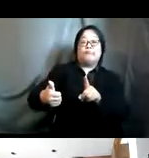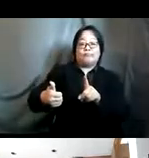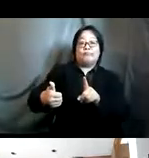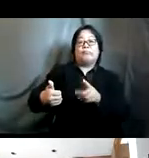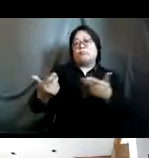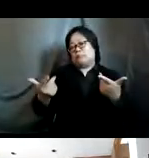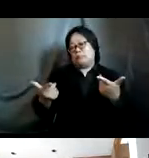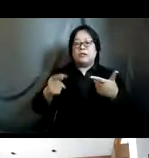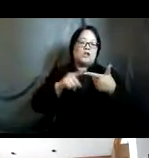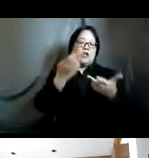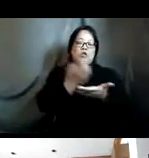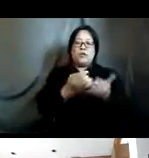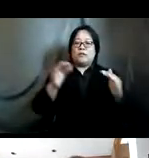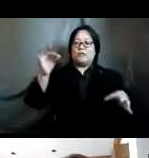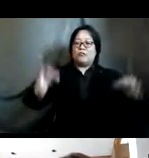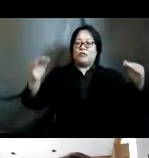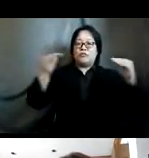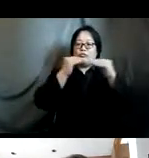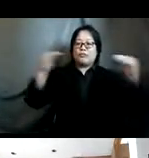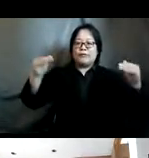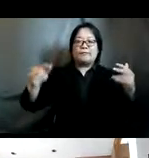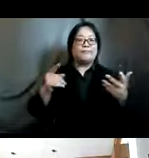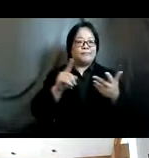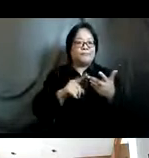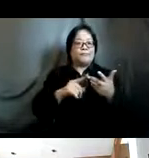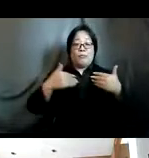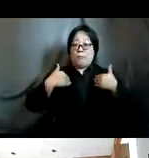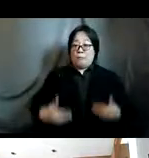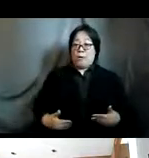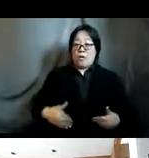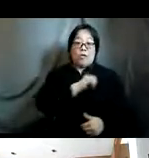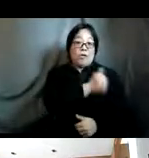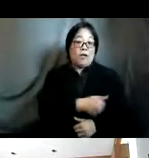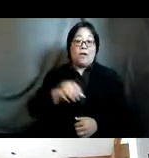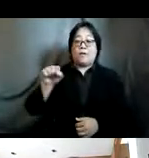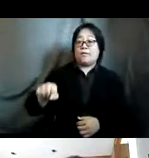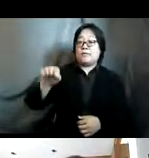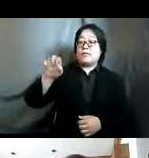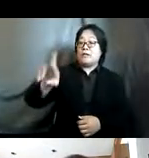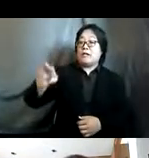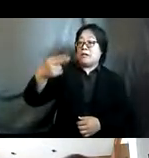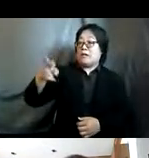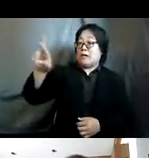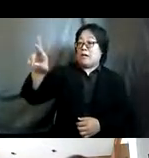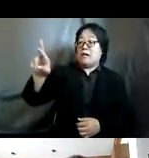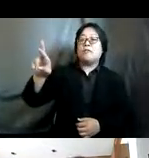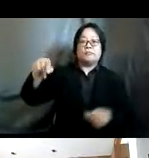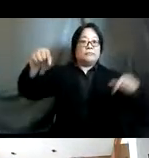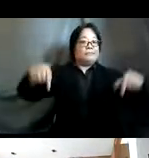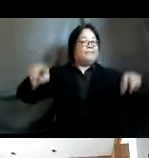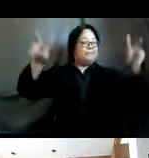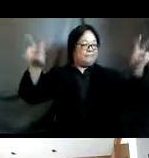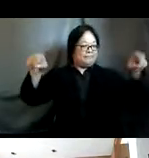economic justice and rights the third is on bodily autonomy and sexual reproductive rights the one that we're convening here today in the region